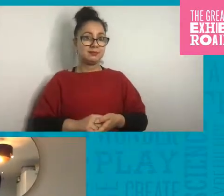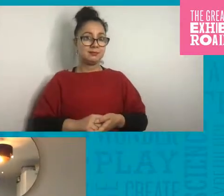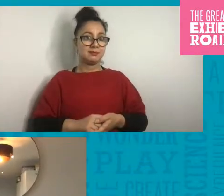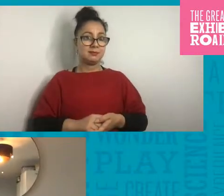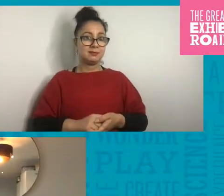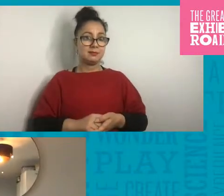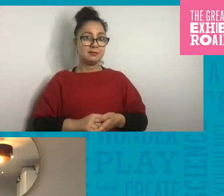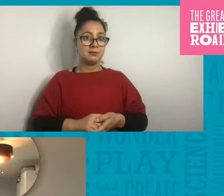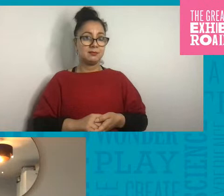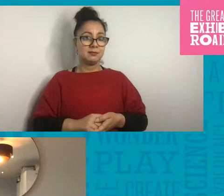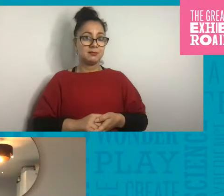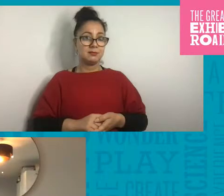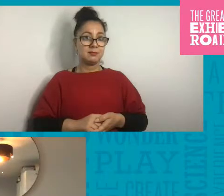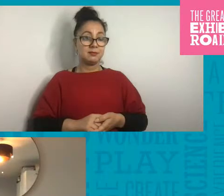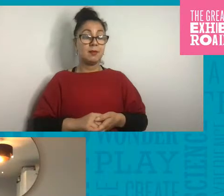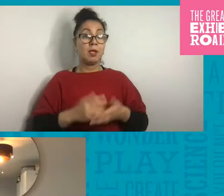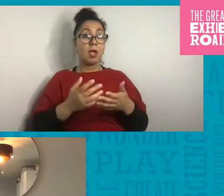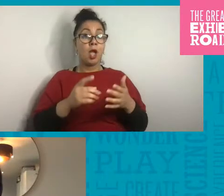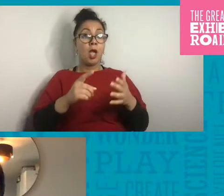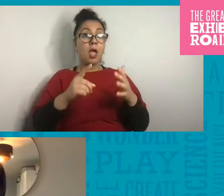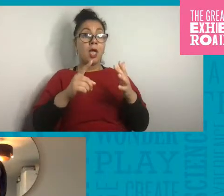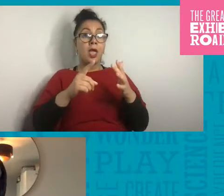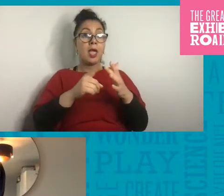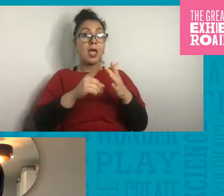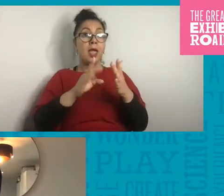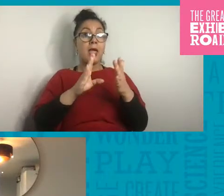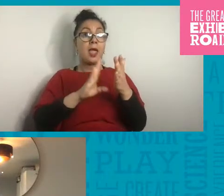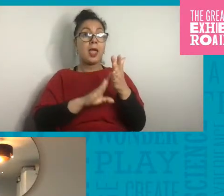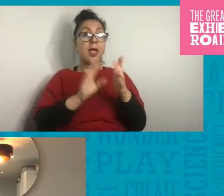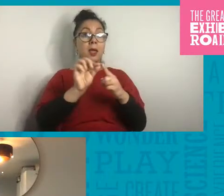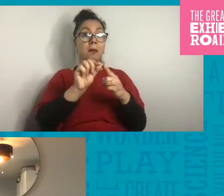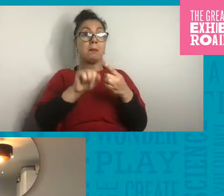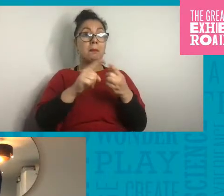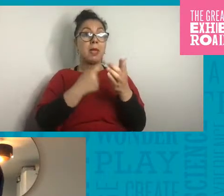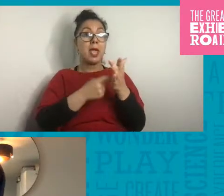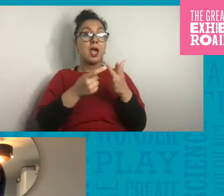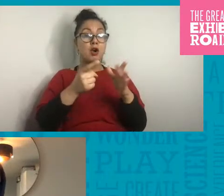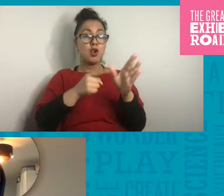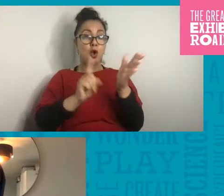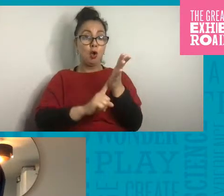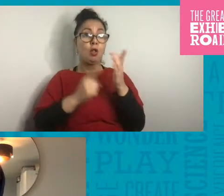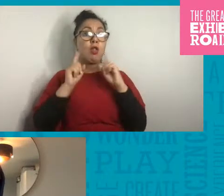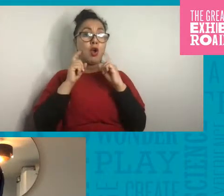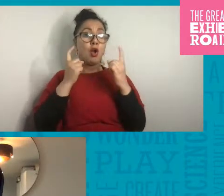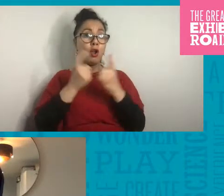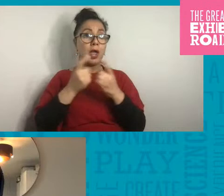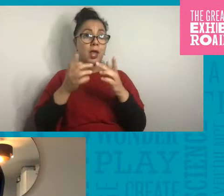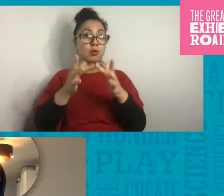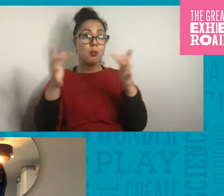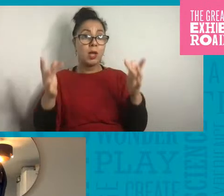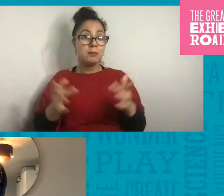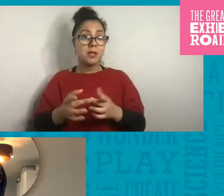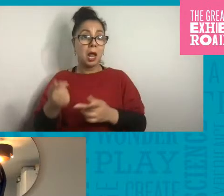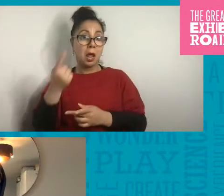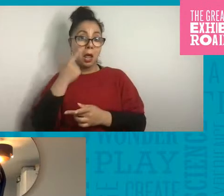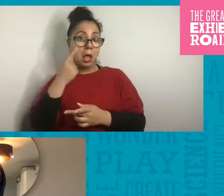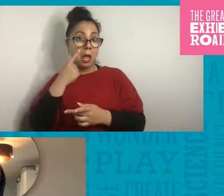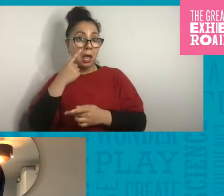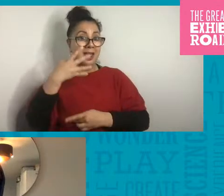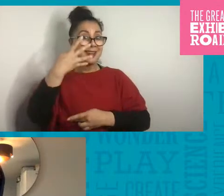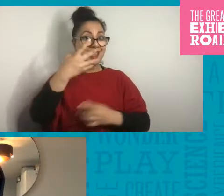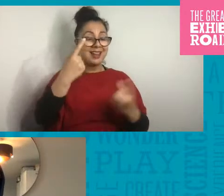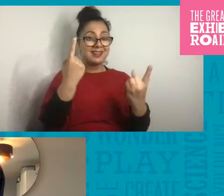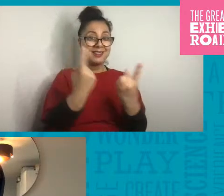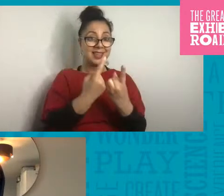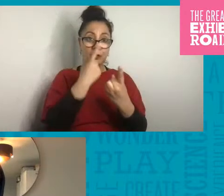And on the Imperial College website, there are nine things you can do about climate change,